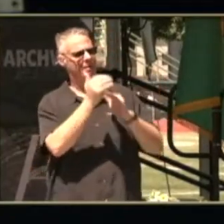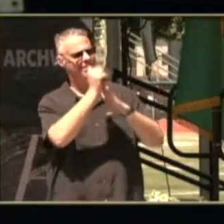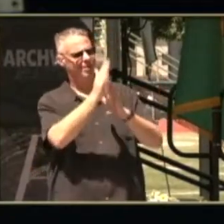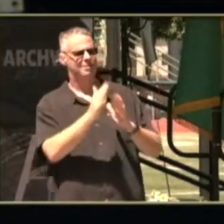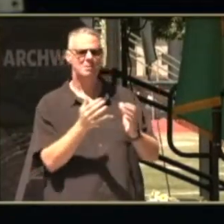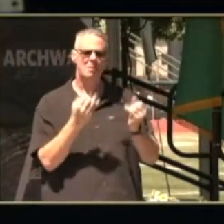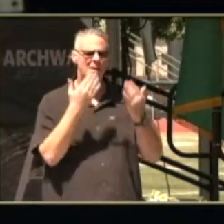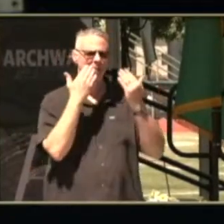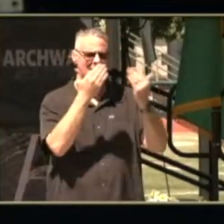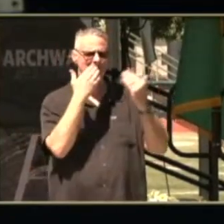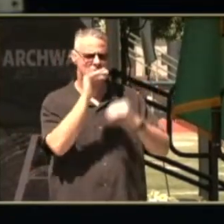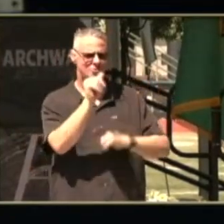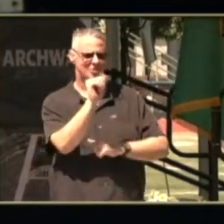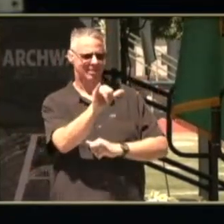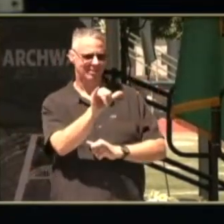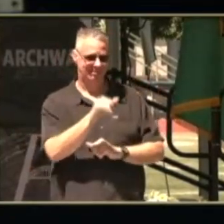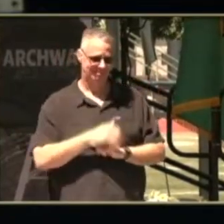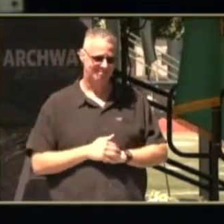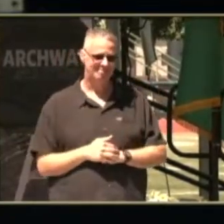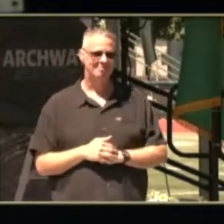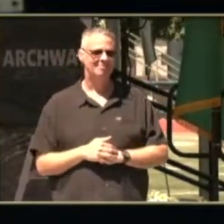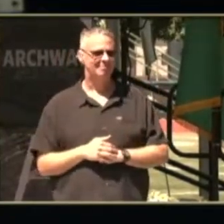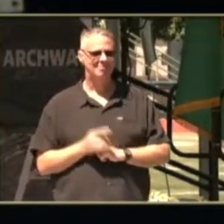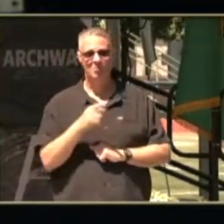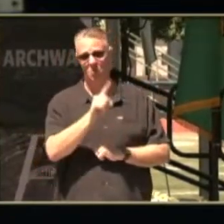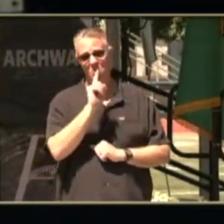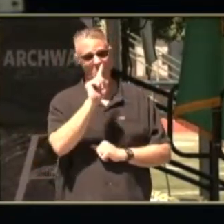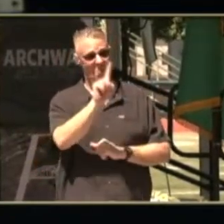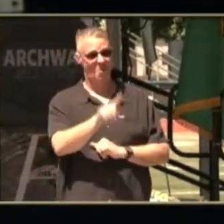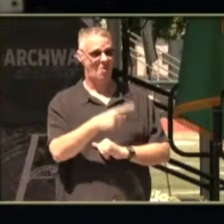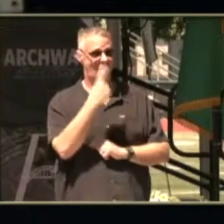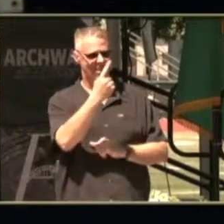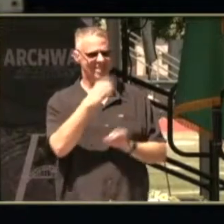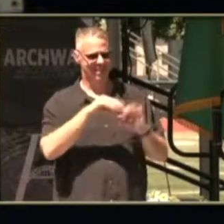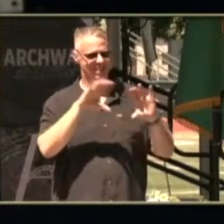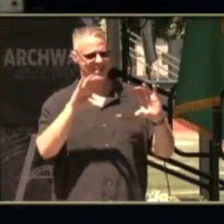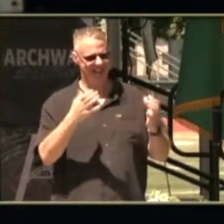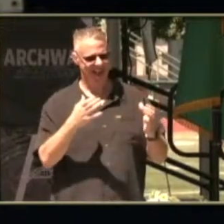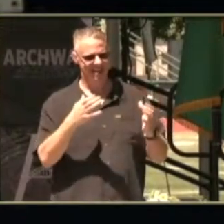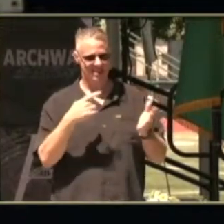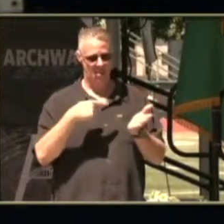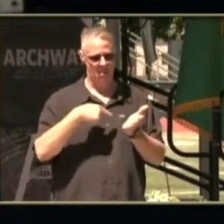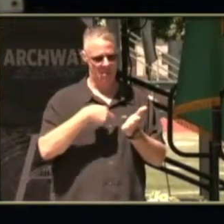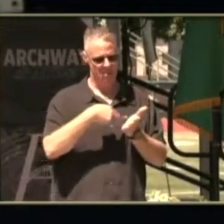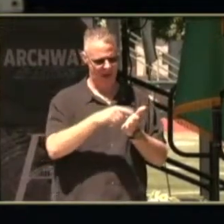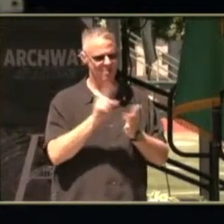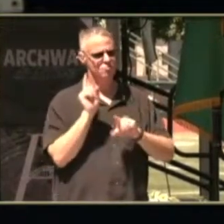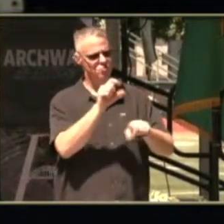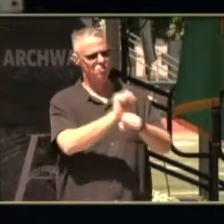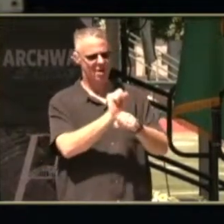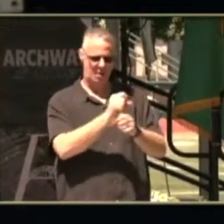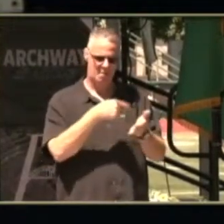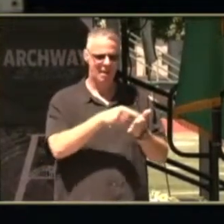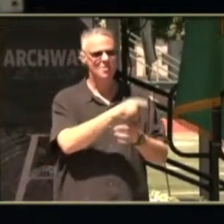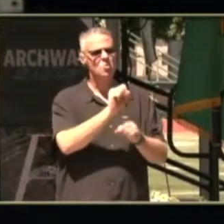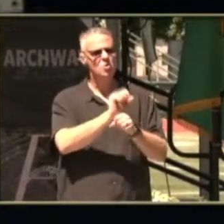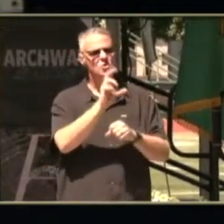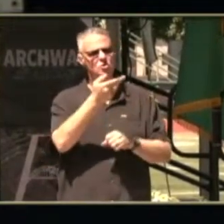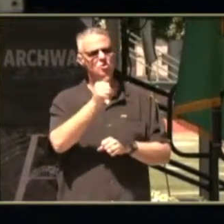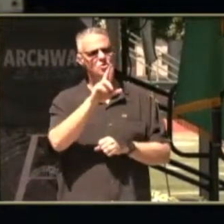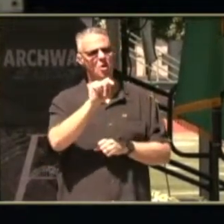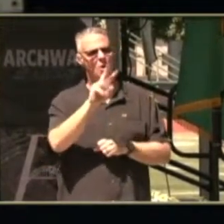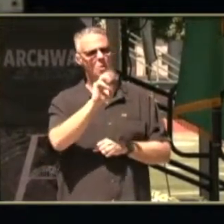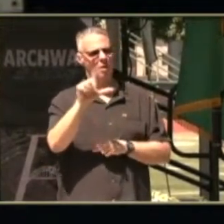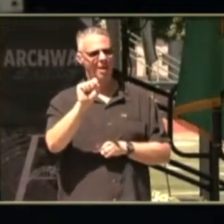so thank you jay and you are the only one in our class right now with paid employment which is awesome you work at chartwells five